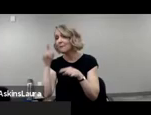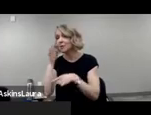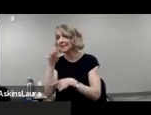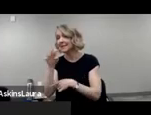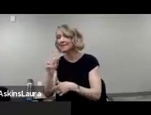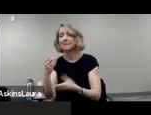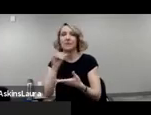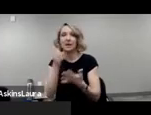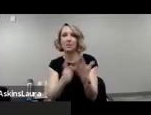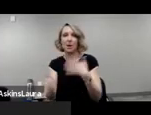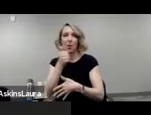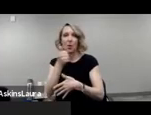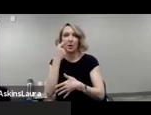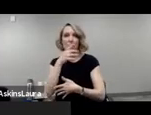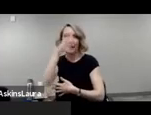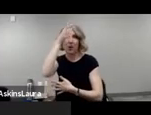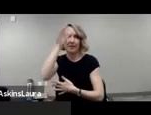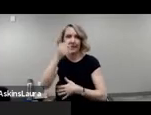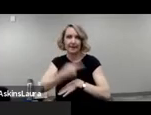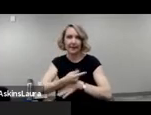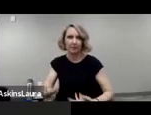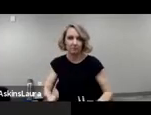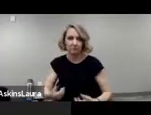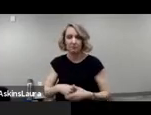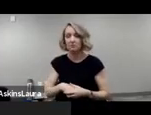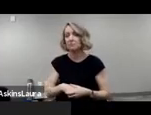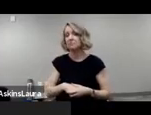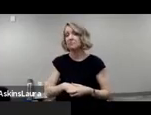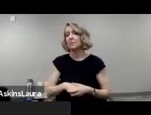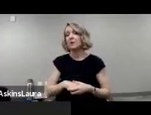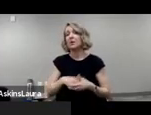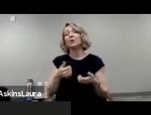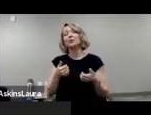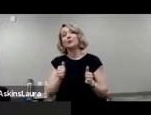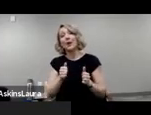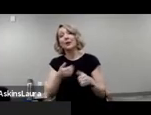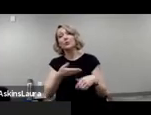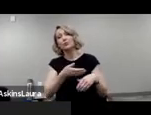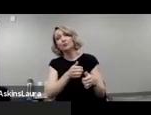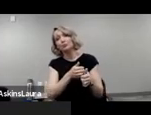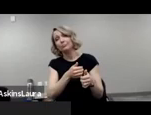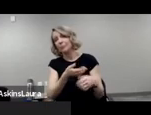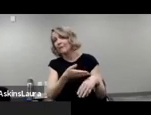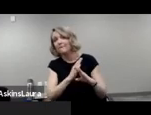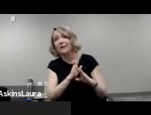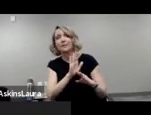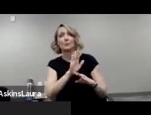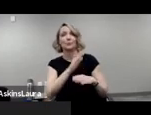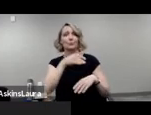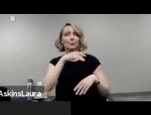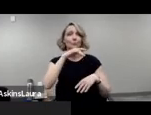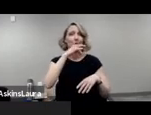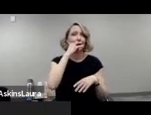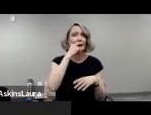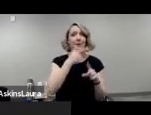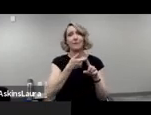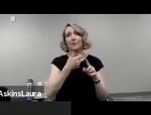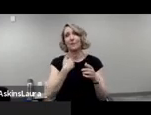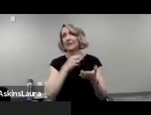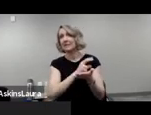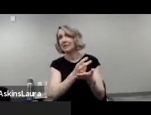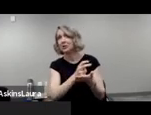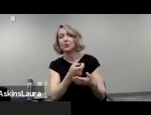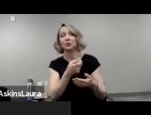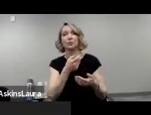the highest priority in their day, making sure that their child doesn't have a seizure or making sure that their child is safe